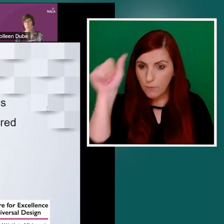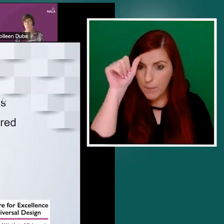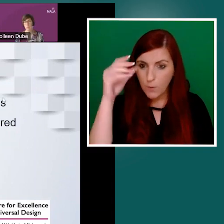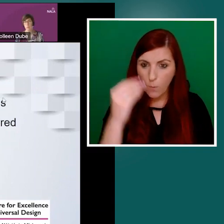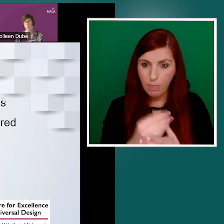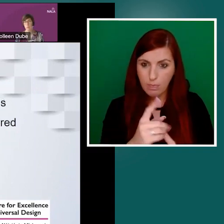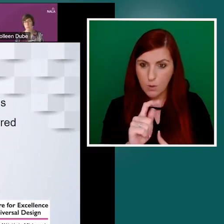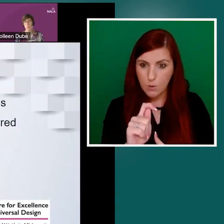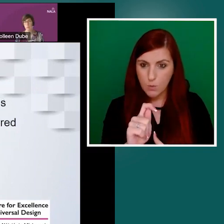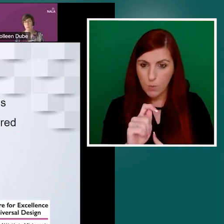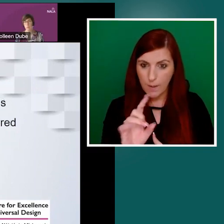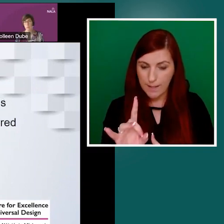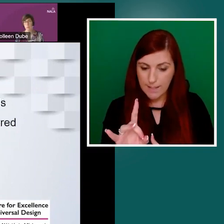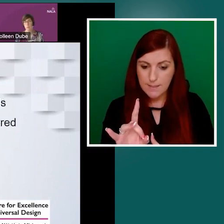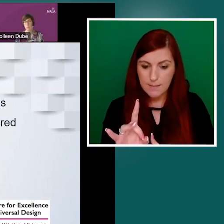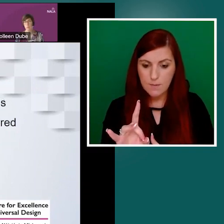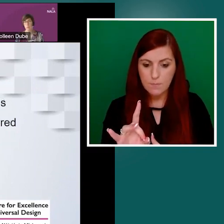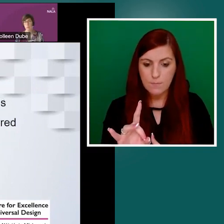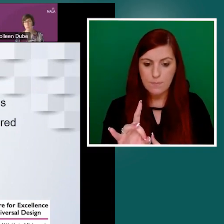associated with